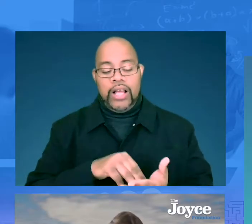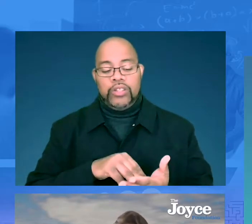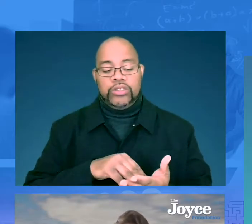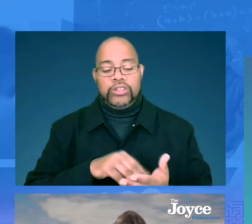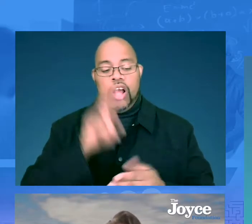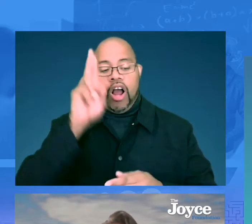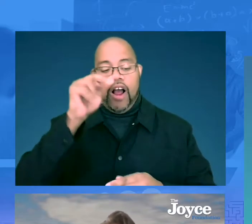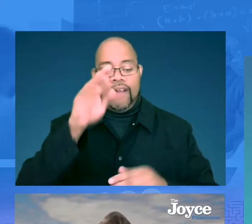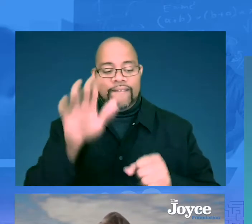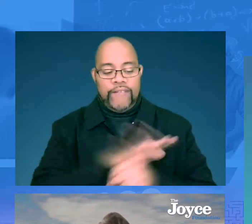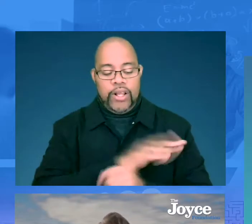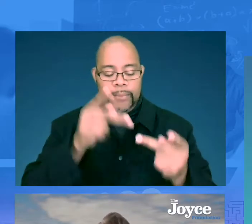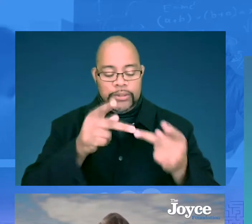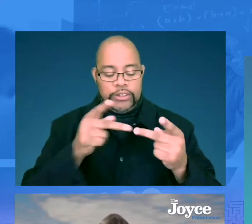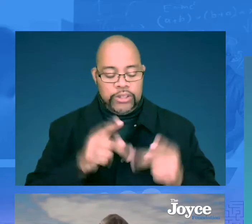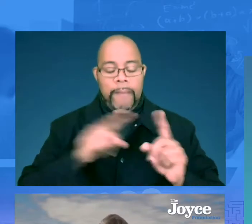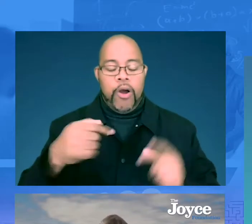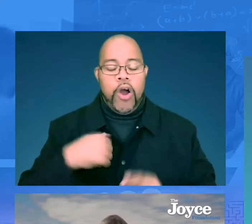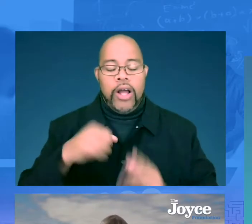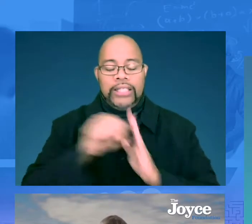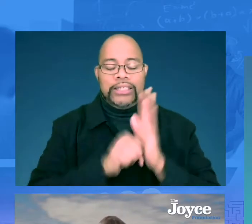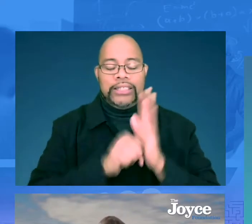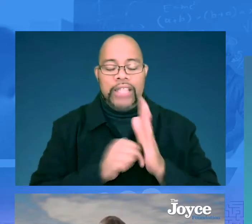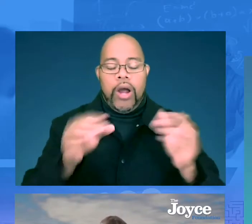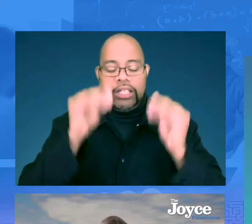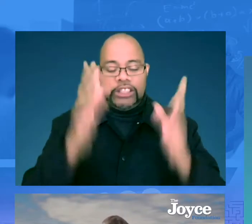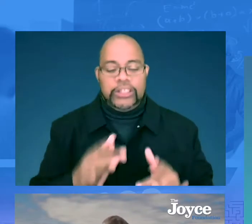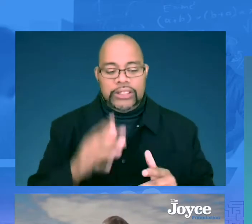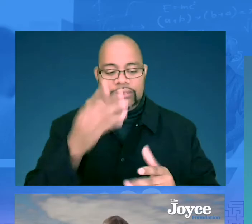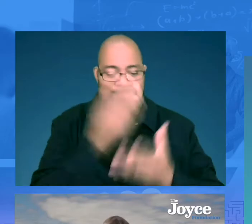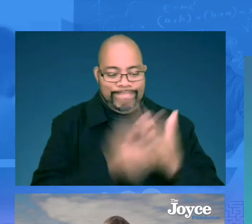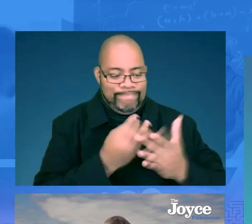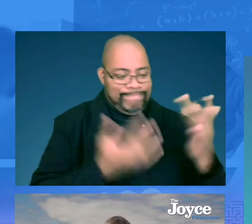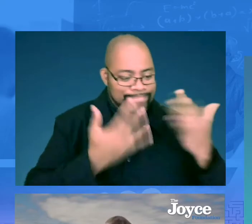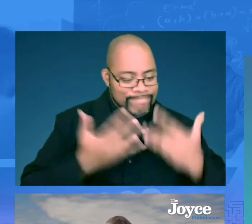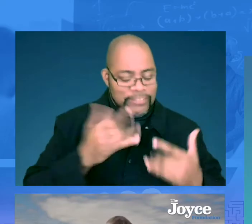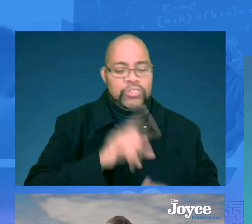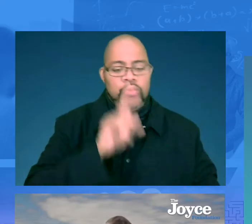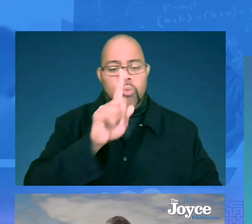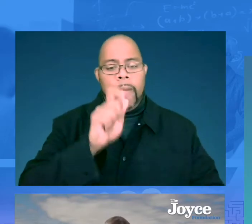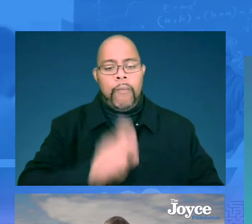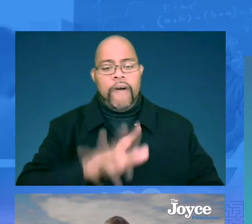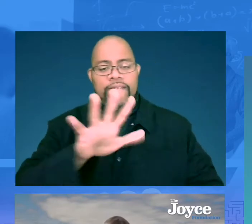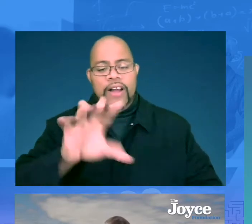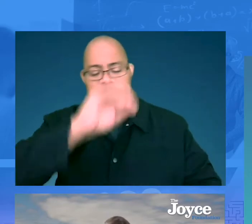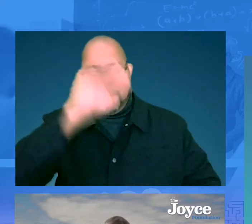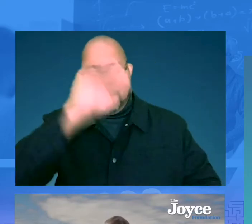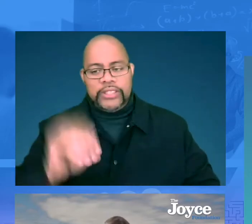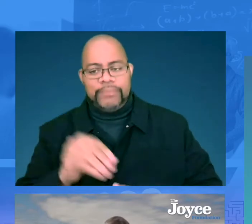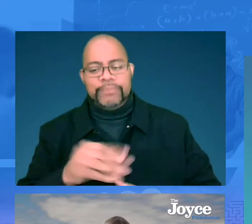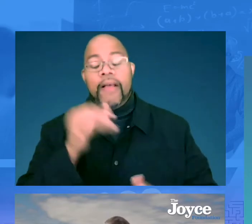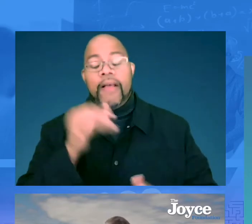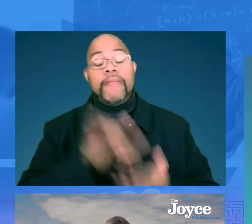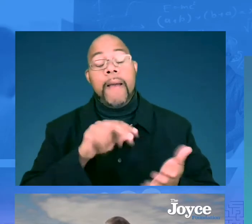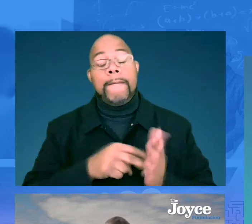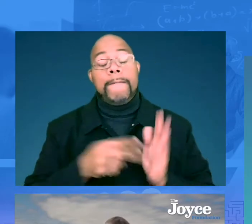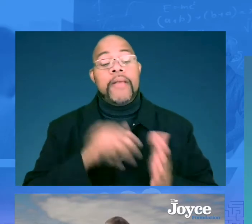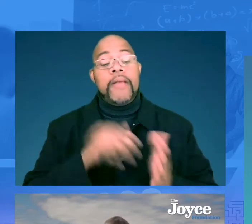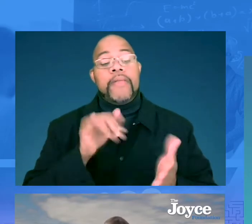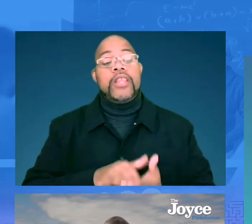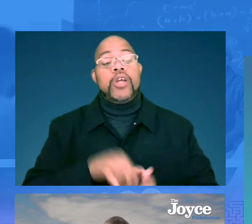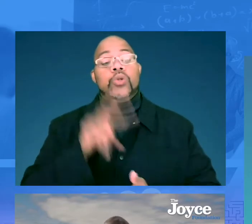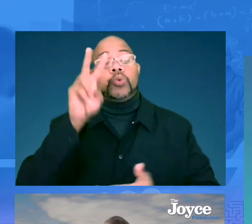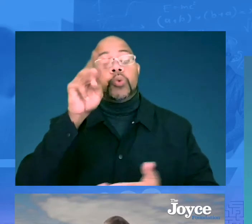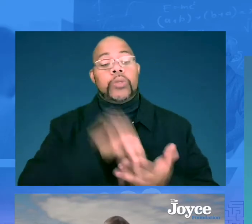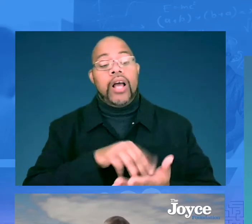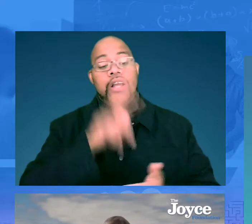than 2,000 unfilled positions, but our statewide teacher vacancy rate is 1.5%. And that